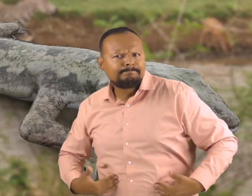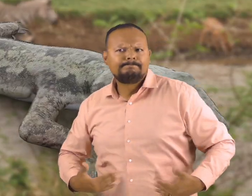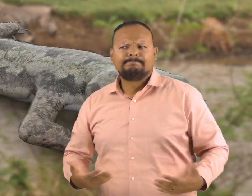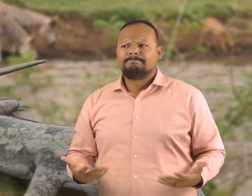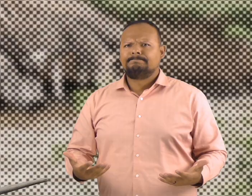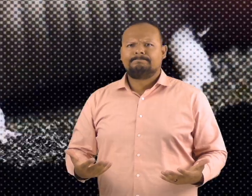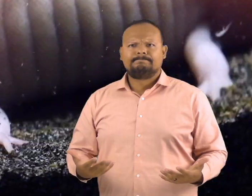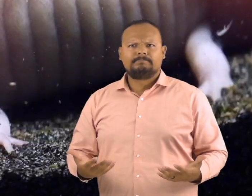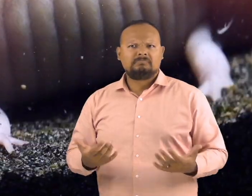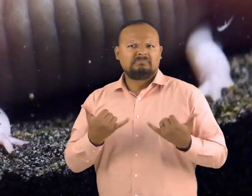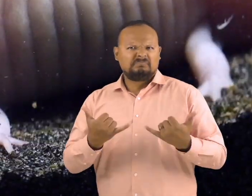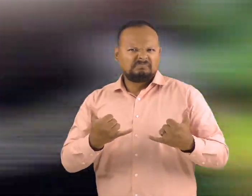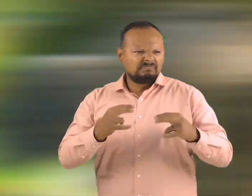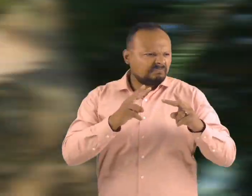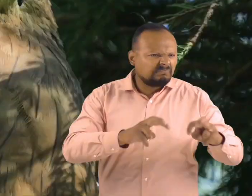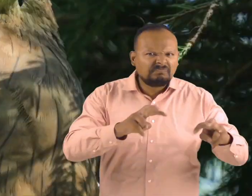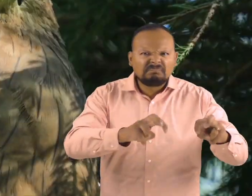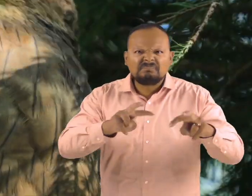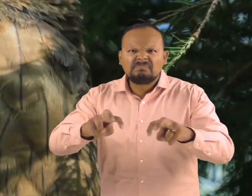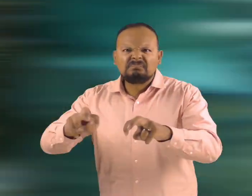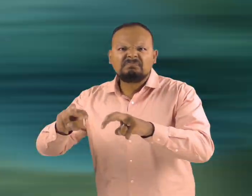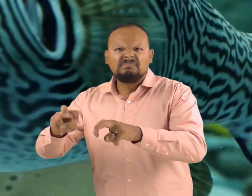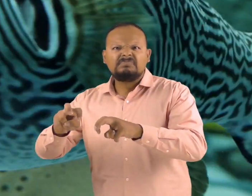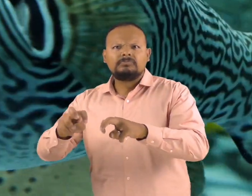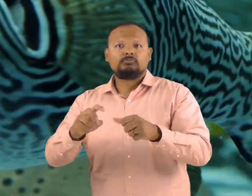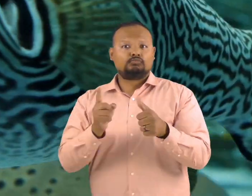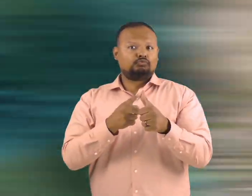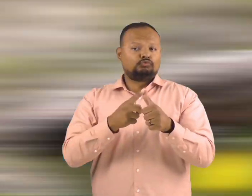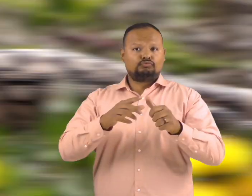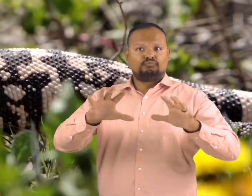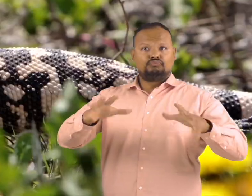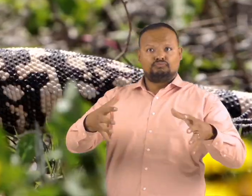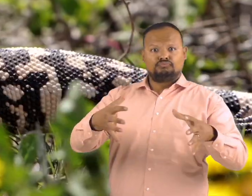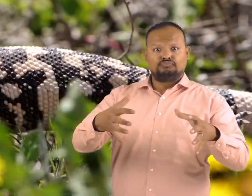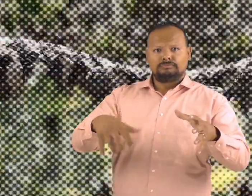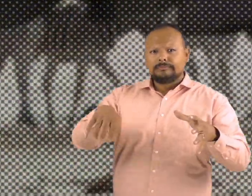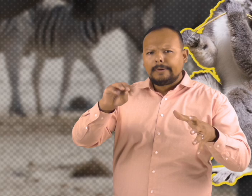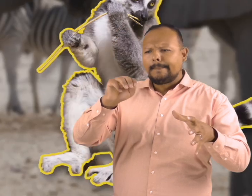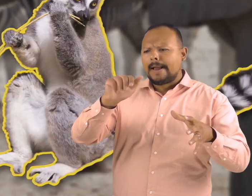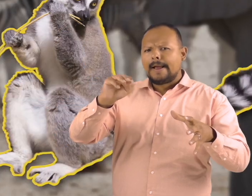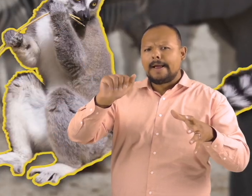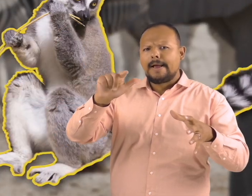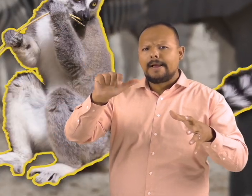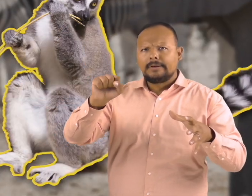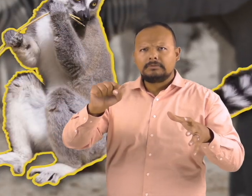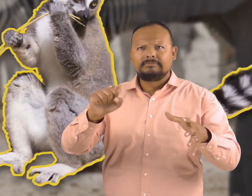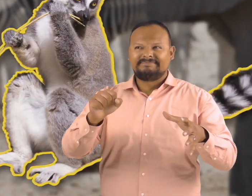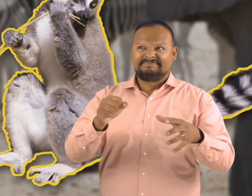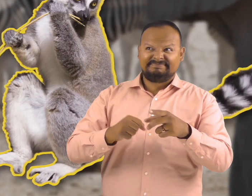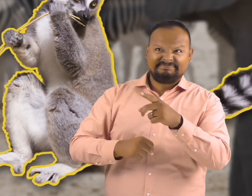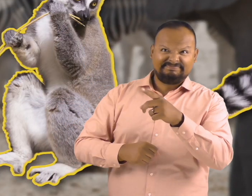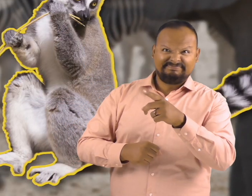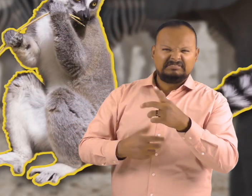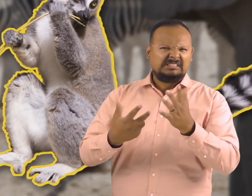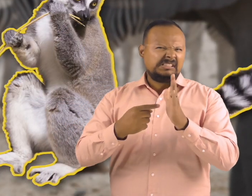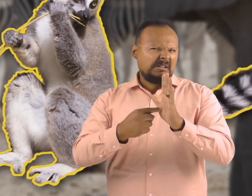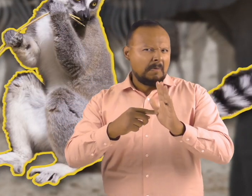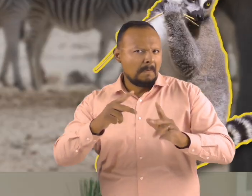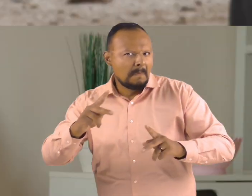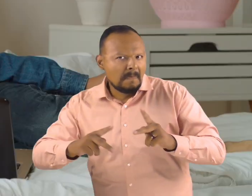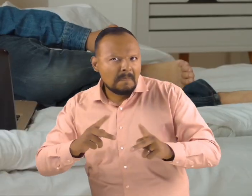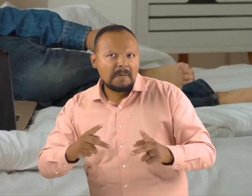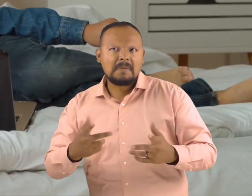features. Let's take a closer look at each of these classes. First up, we have mammals.